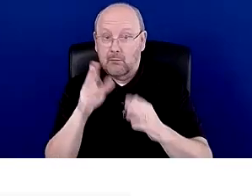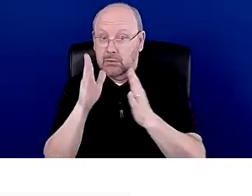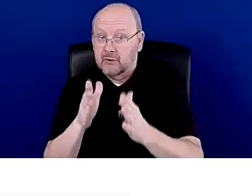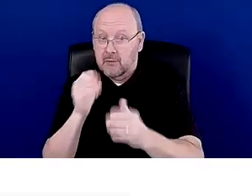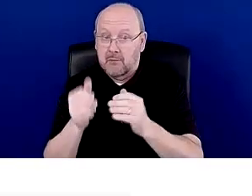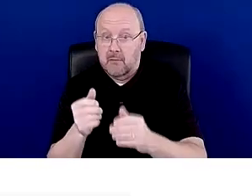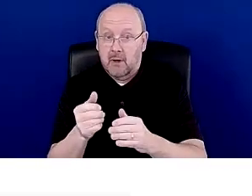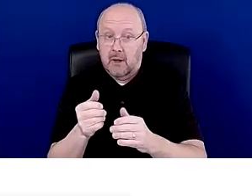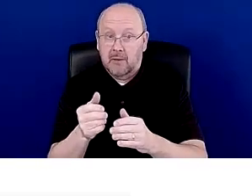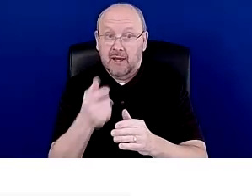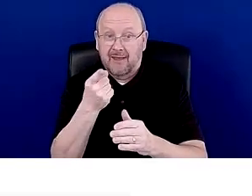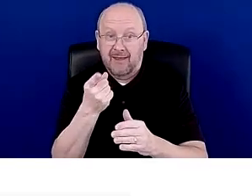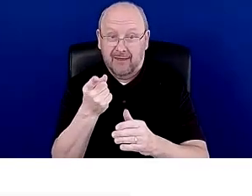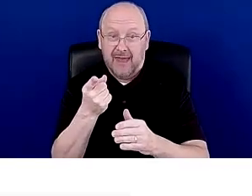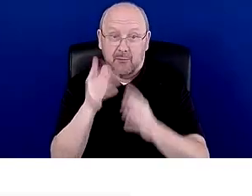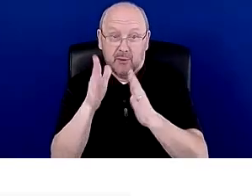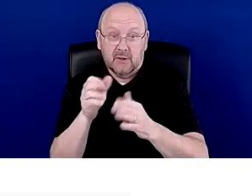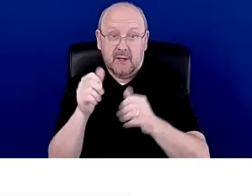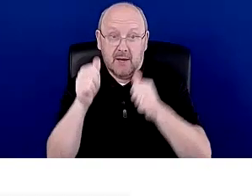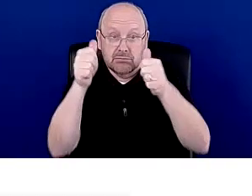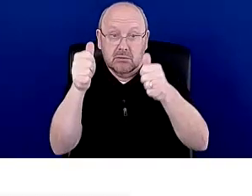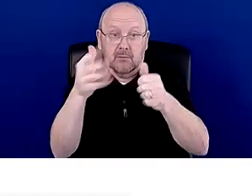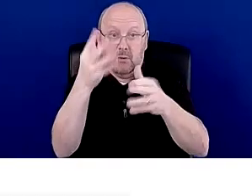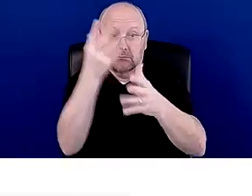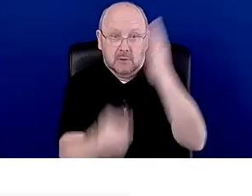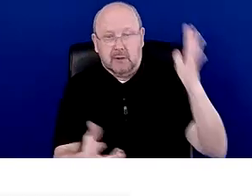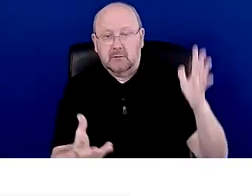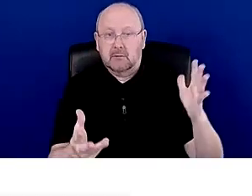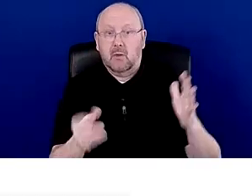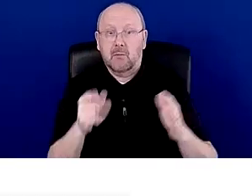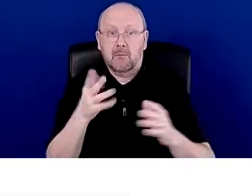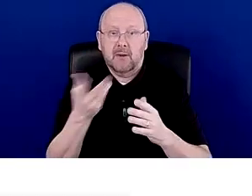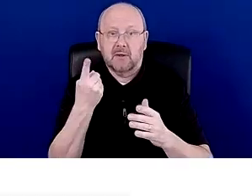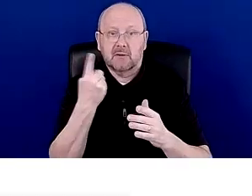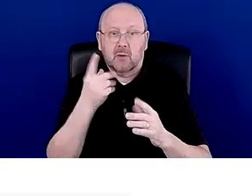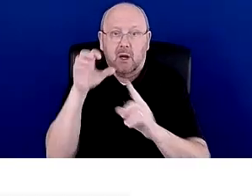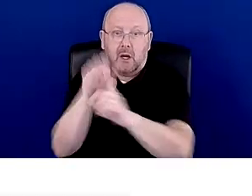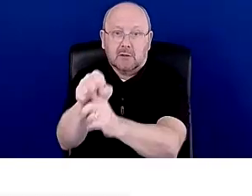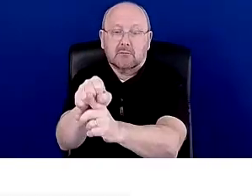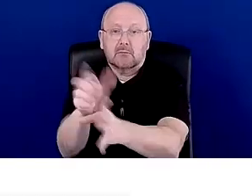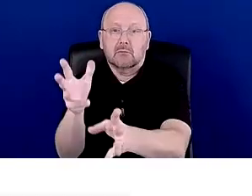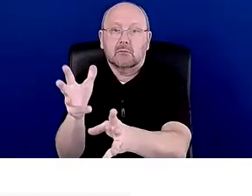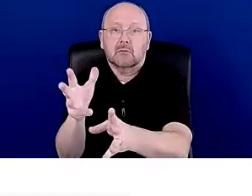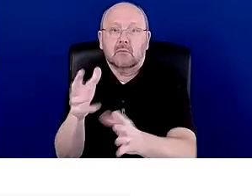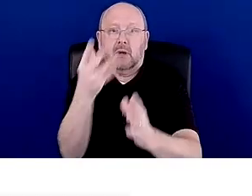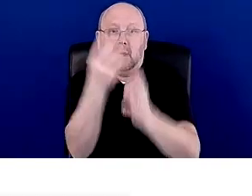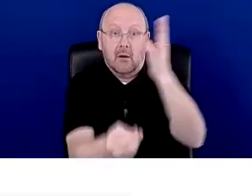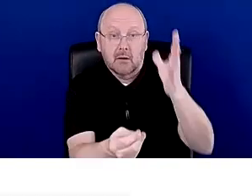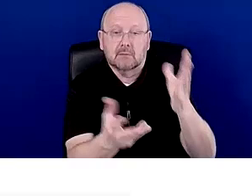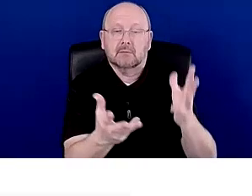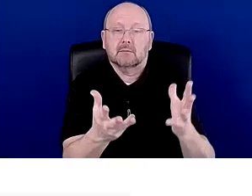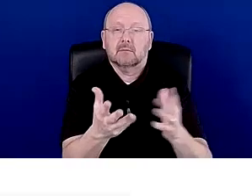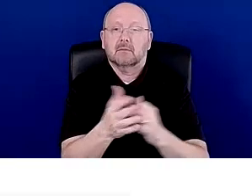take it down person who posted it, you know, they may get caught and it may just, and it may disappear. So you